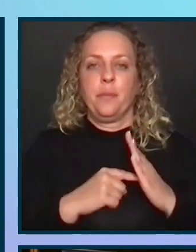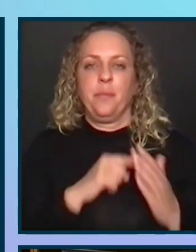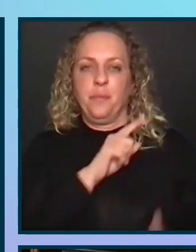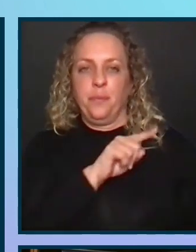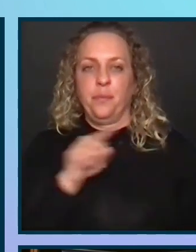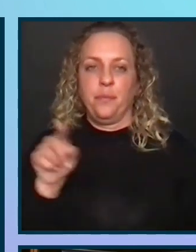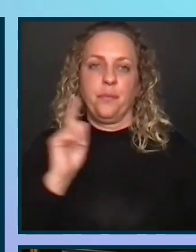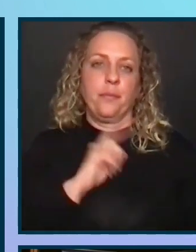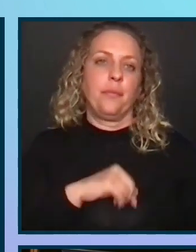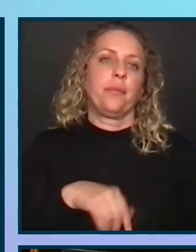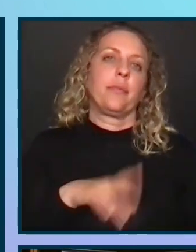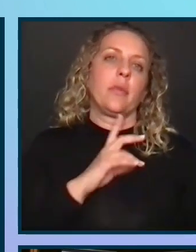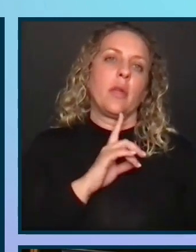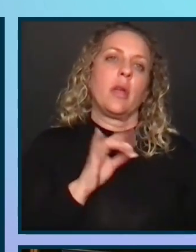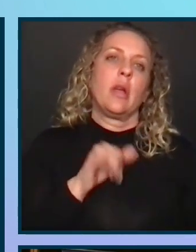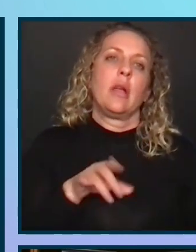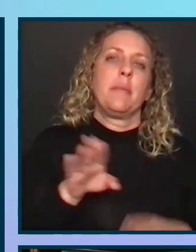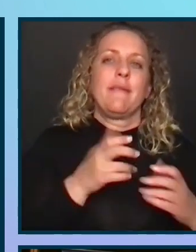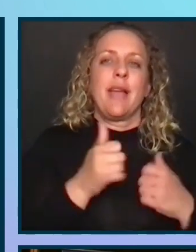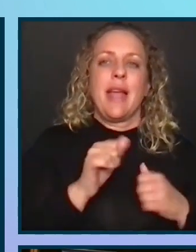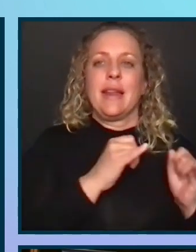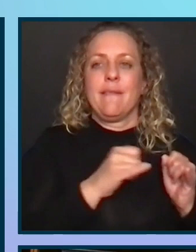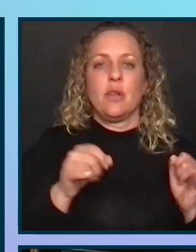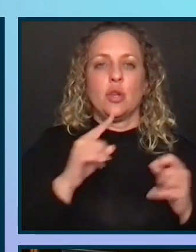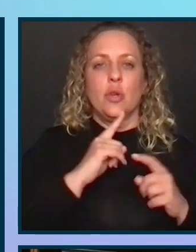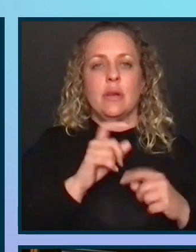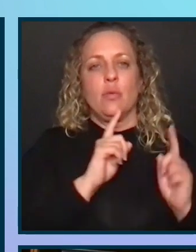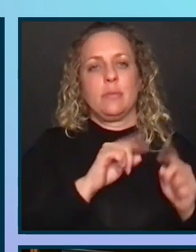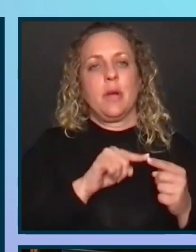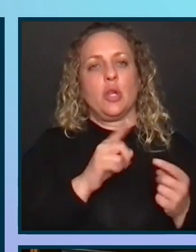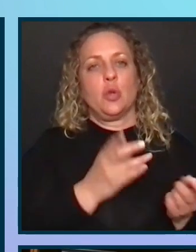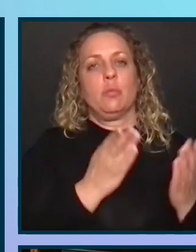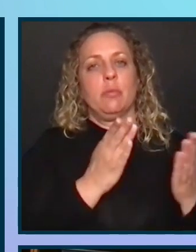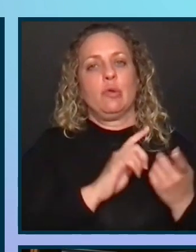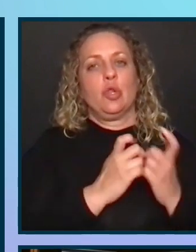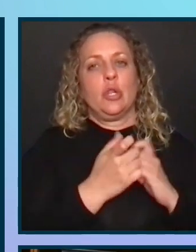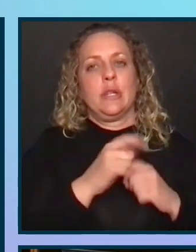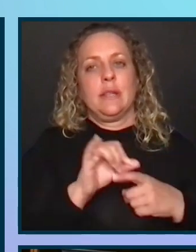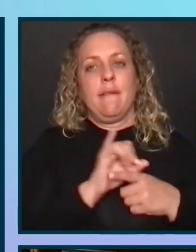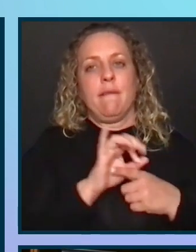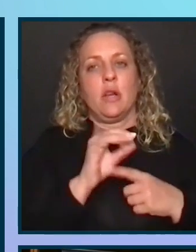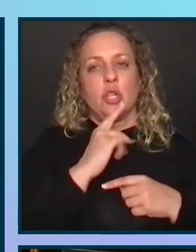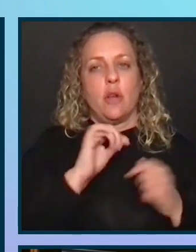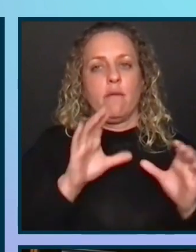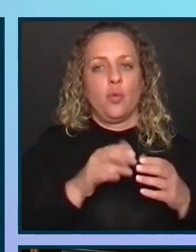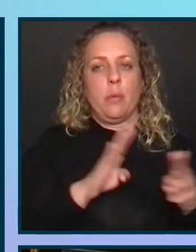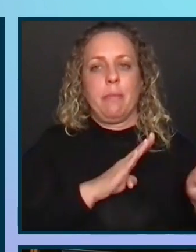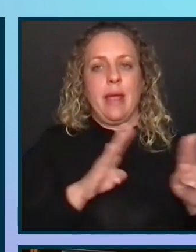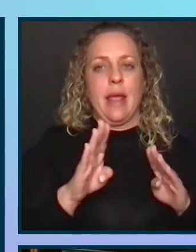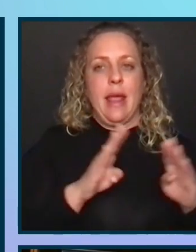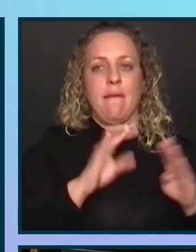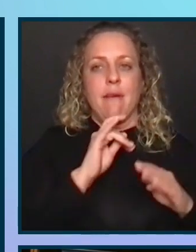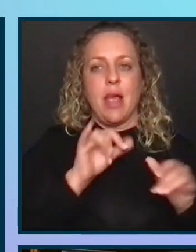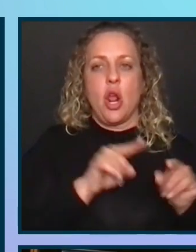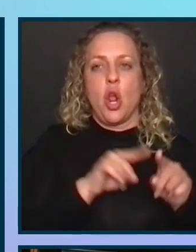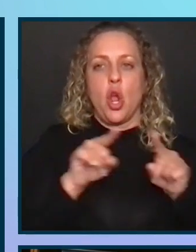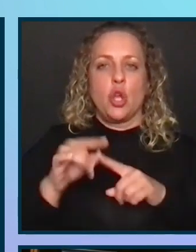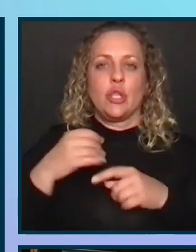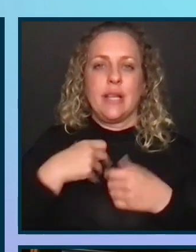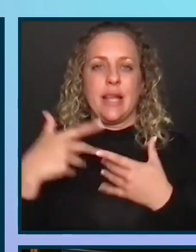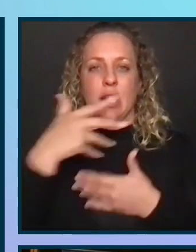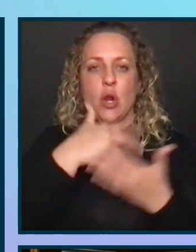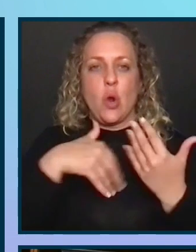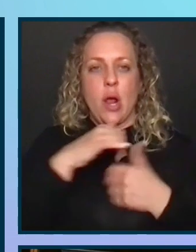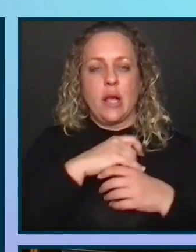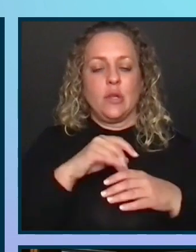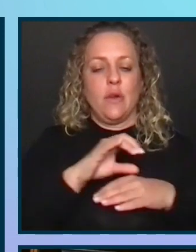Lewin proposed that the behavior of any individual in response to proposed change is a function of group behavior and also that any interaction